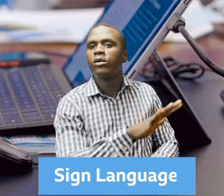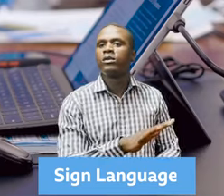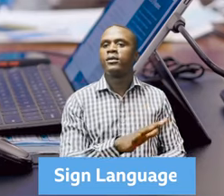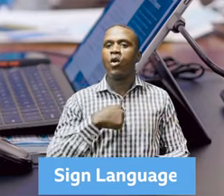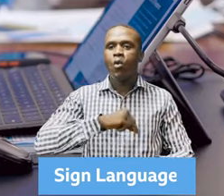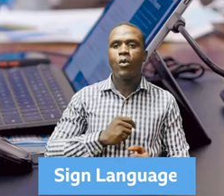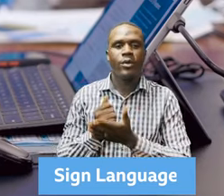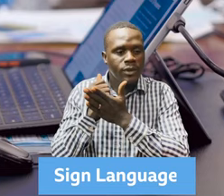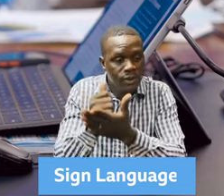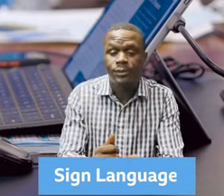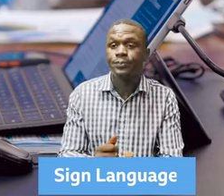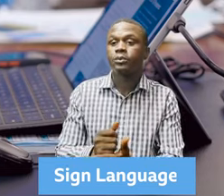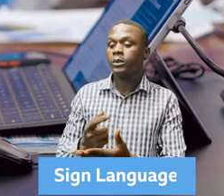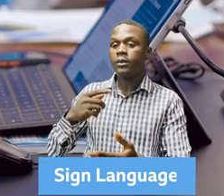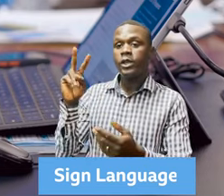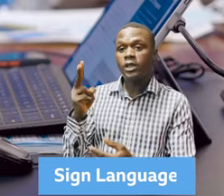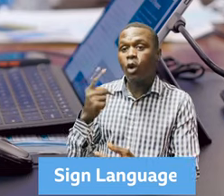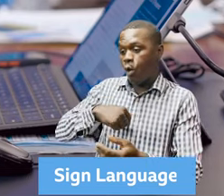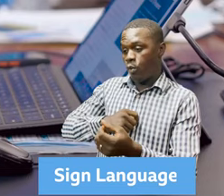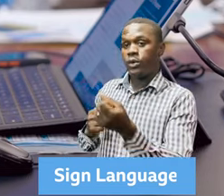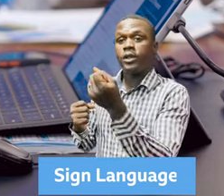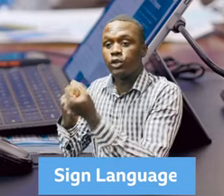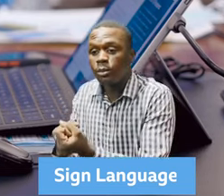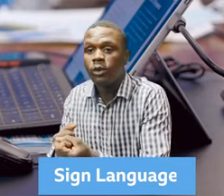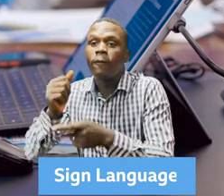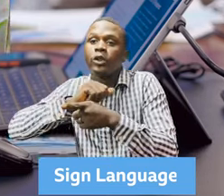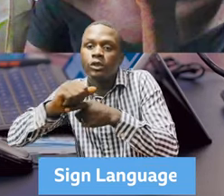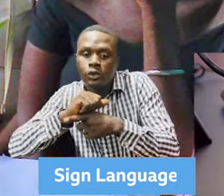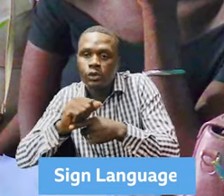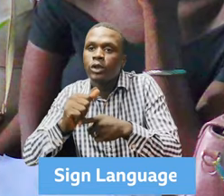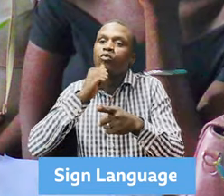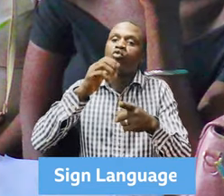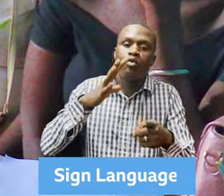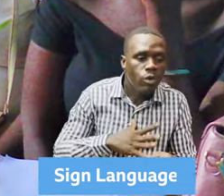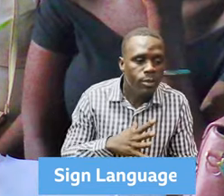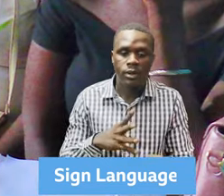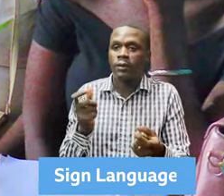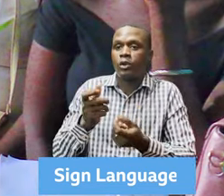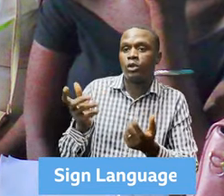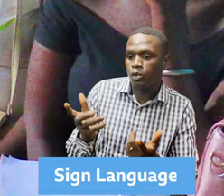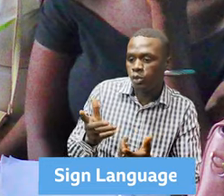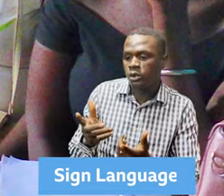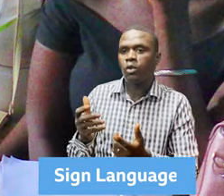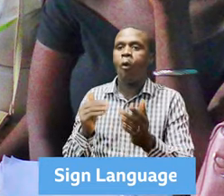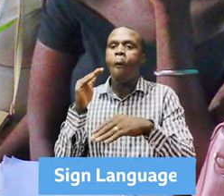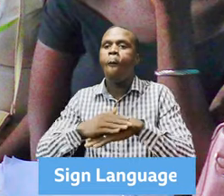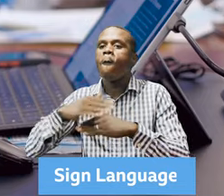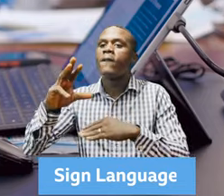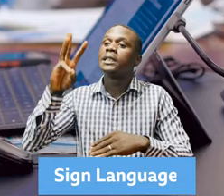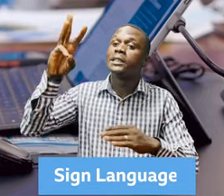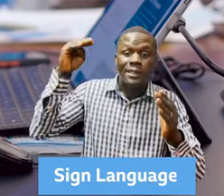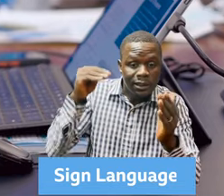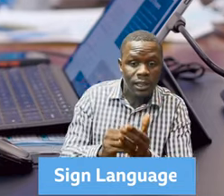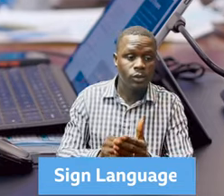that, we're also supporting training of women SMEs. Already over 6,000 women SMEs